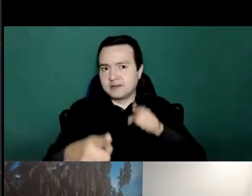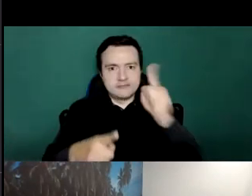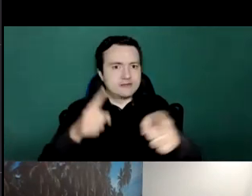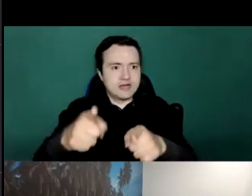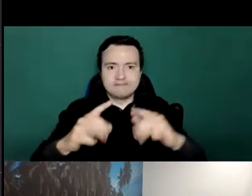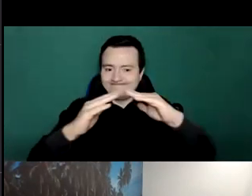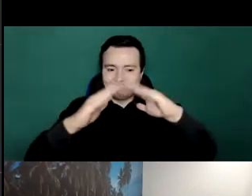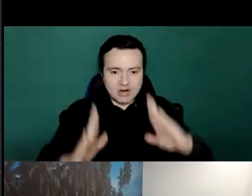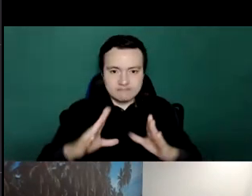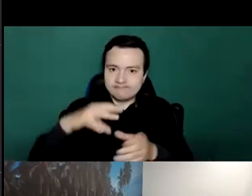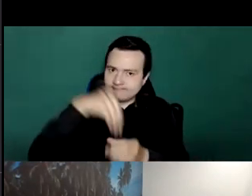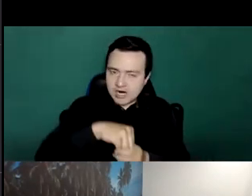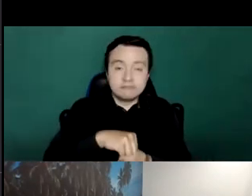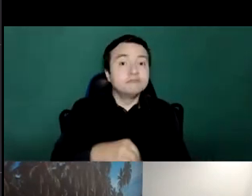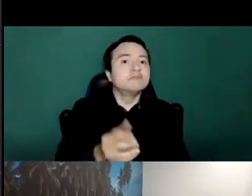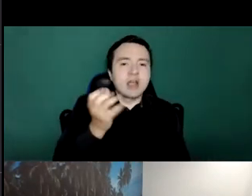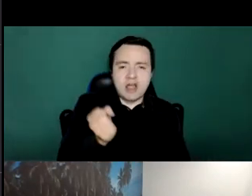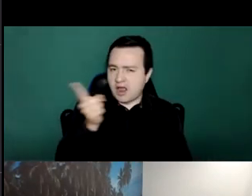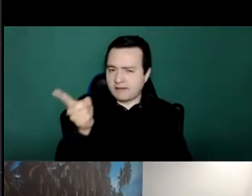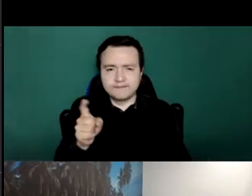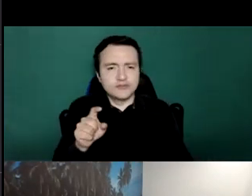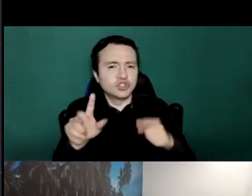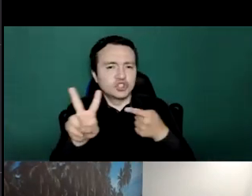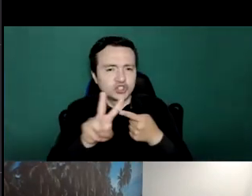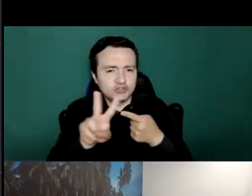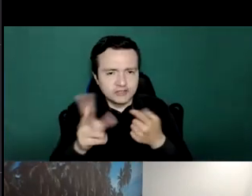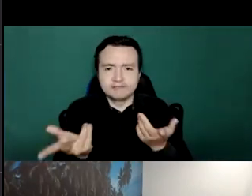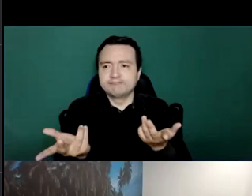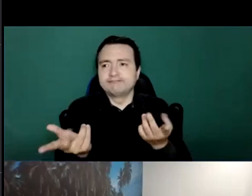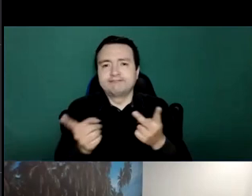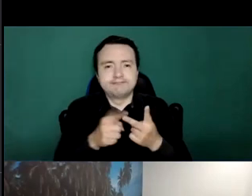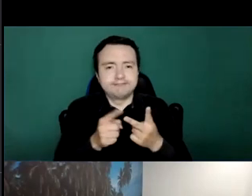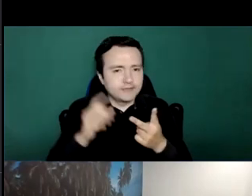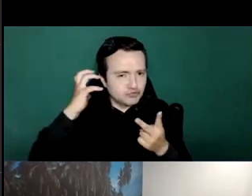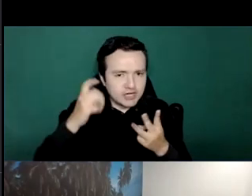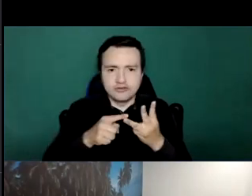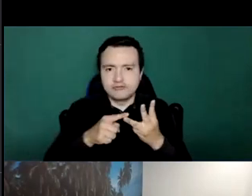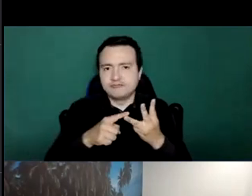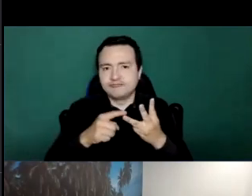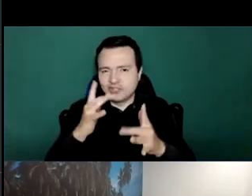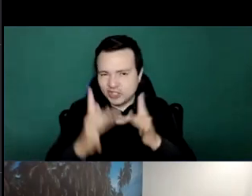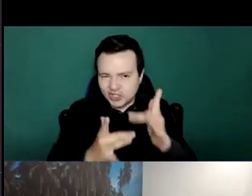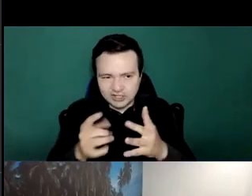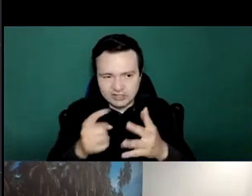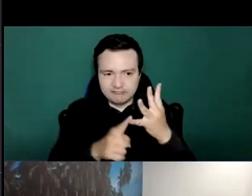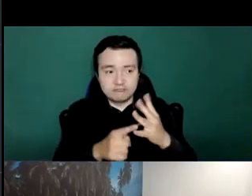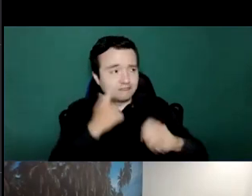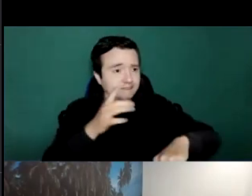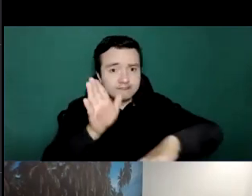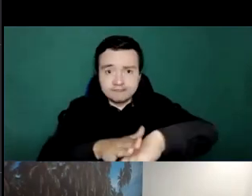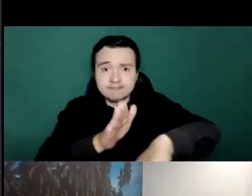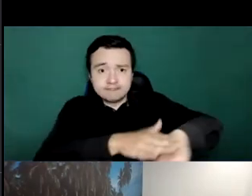shutdown and so we had to get the message out how best to handle the situation as uh mentioned how to